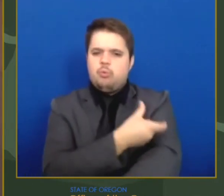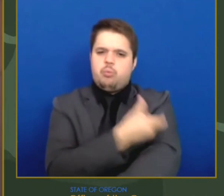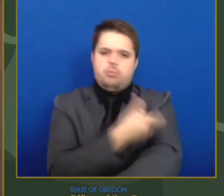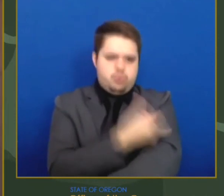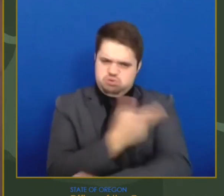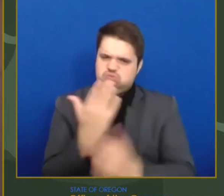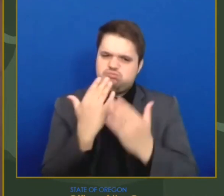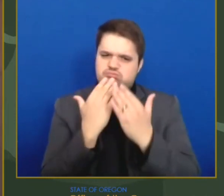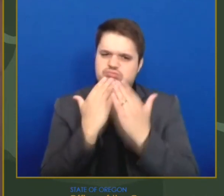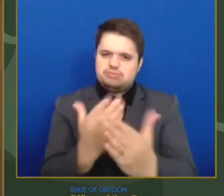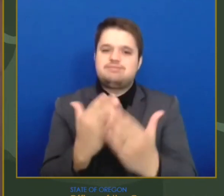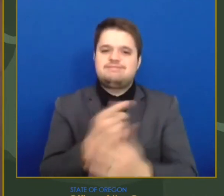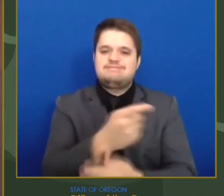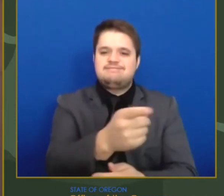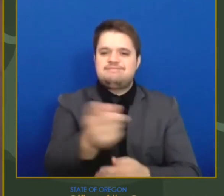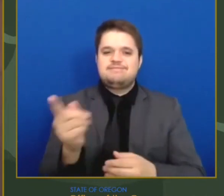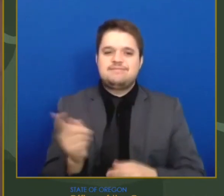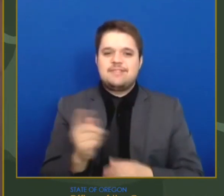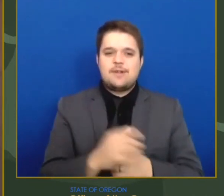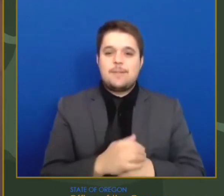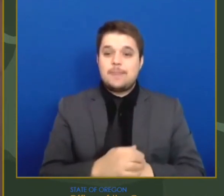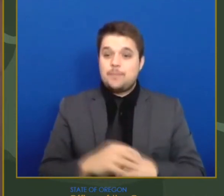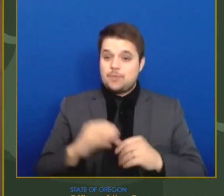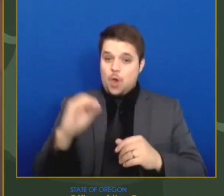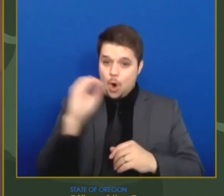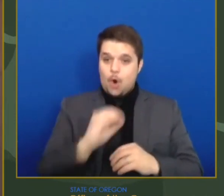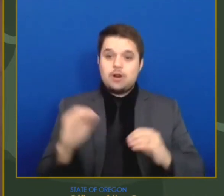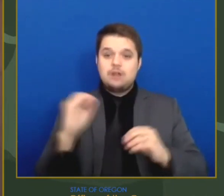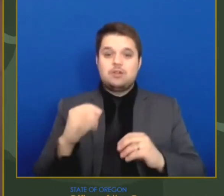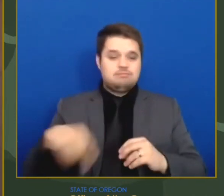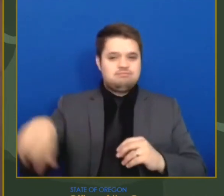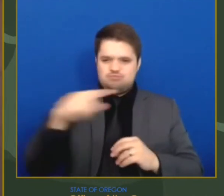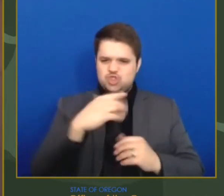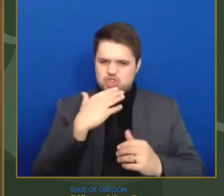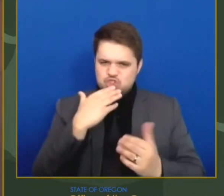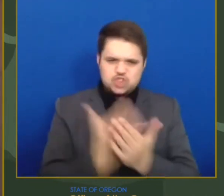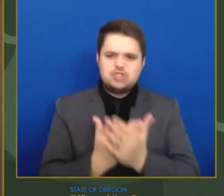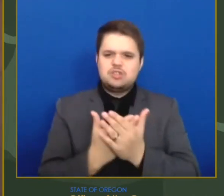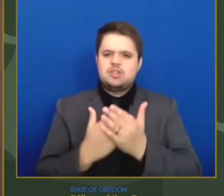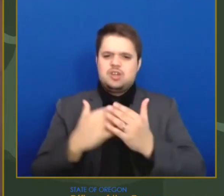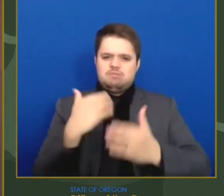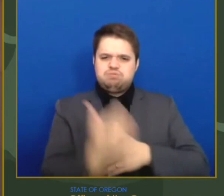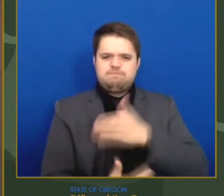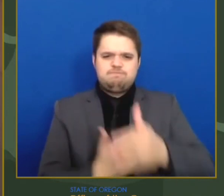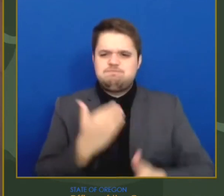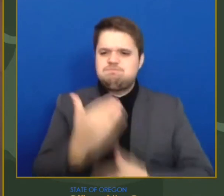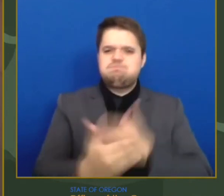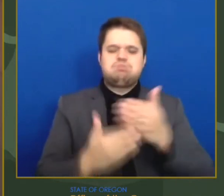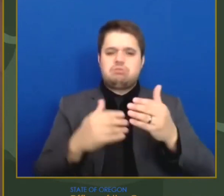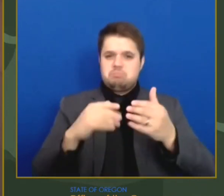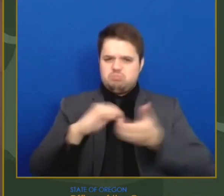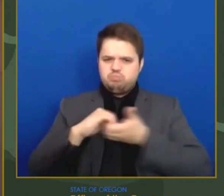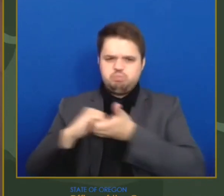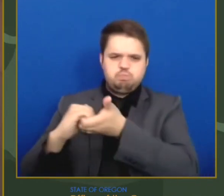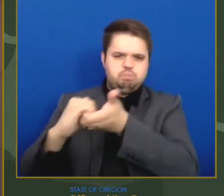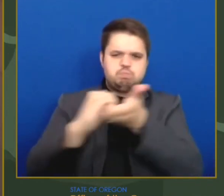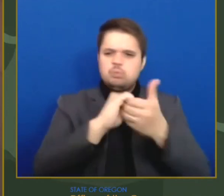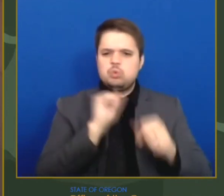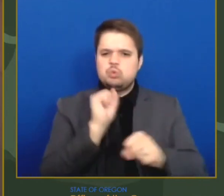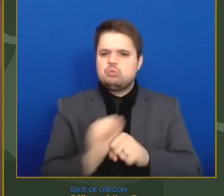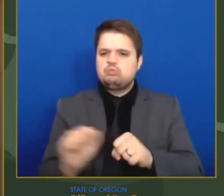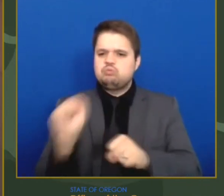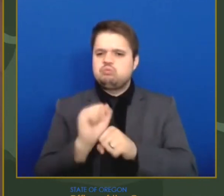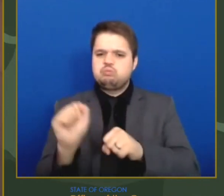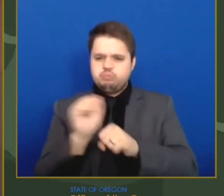continues to shine in how our communities are coming together to beat this pandemic. For example, in Malheur County,